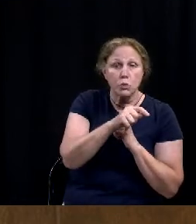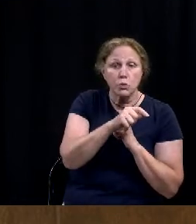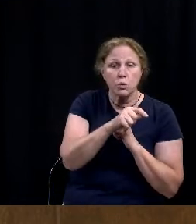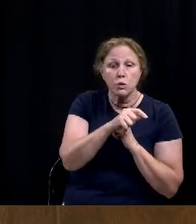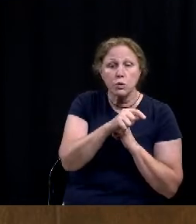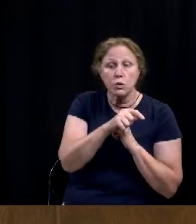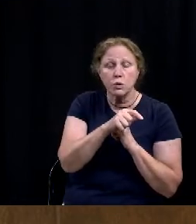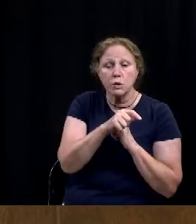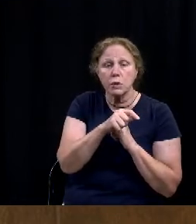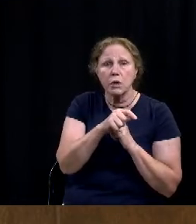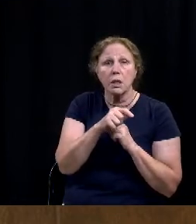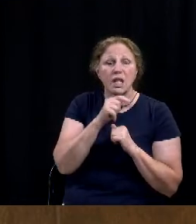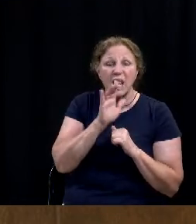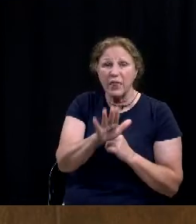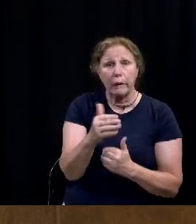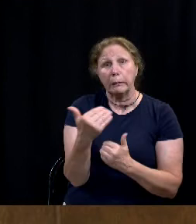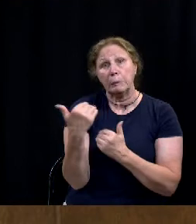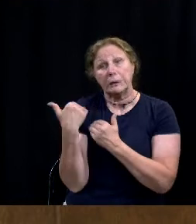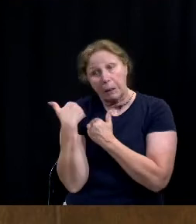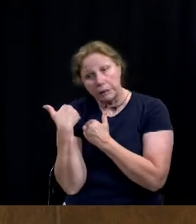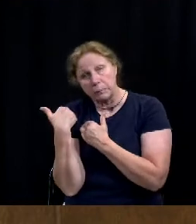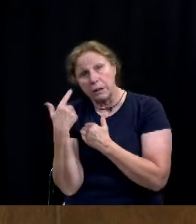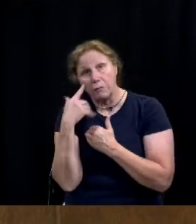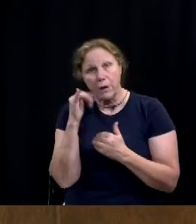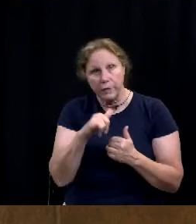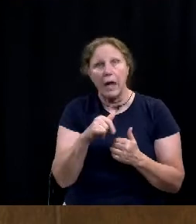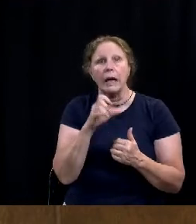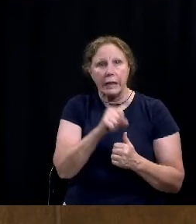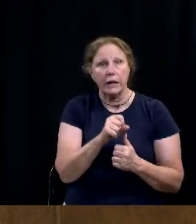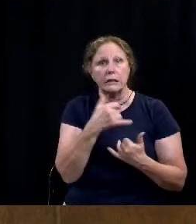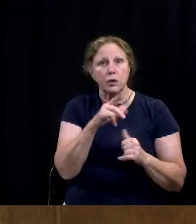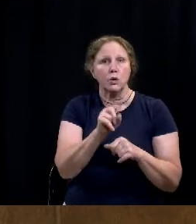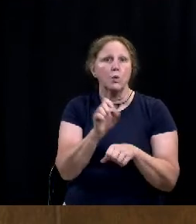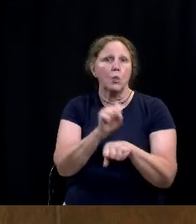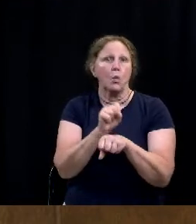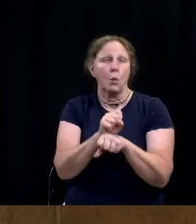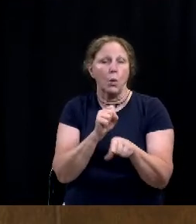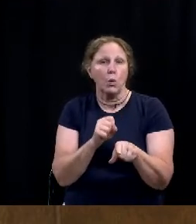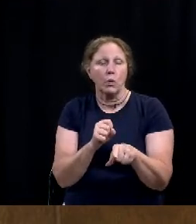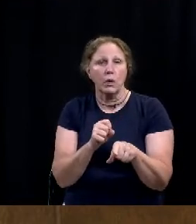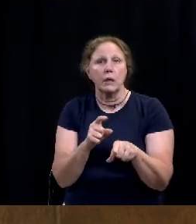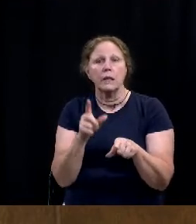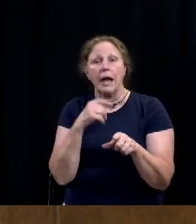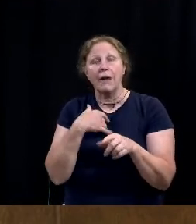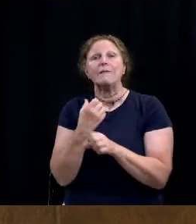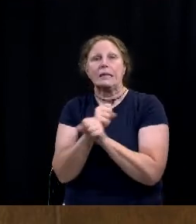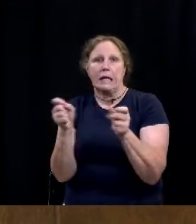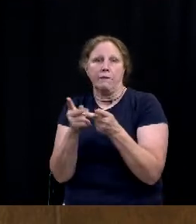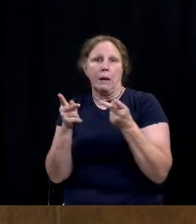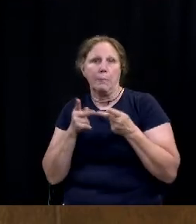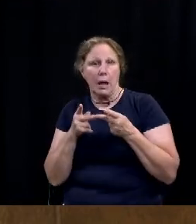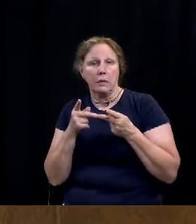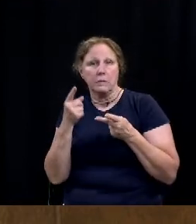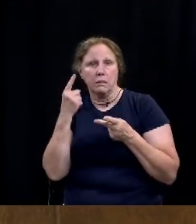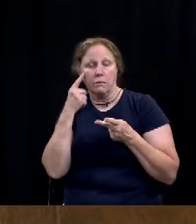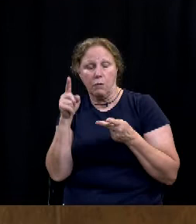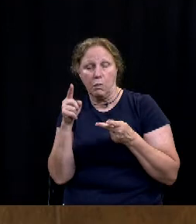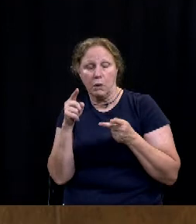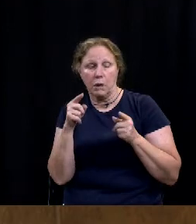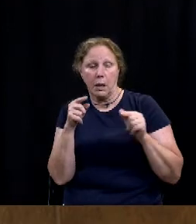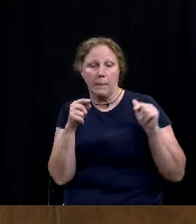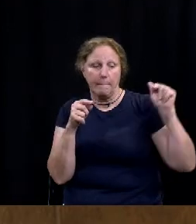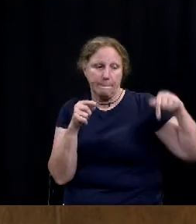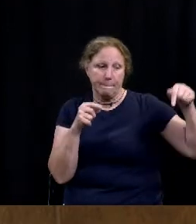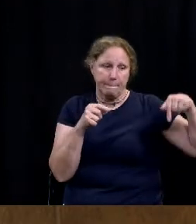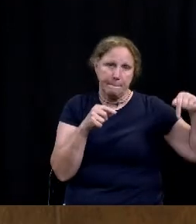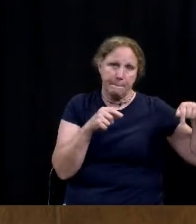not specifically their job to go about doing their job if there was somewhere that was safe you know for the the